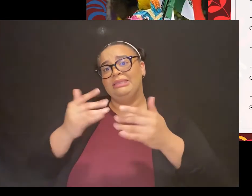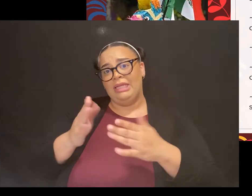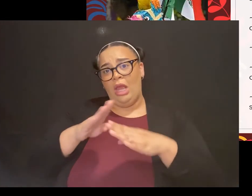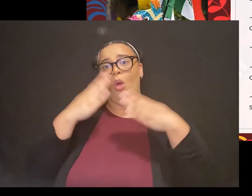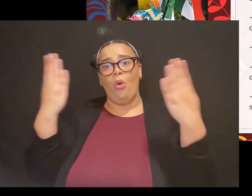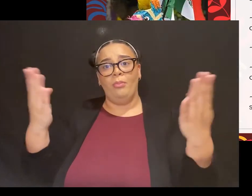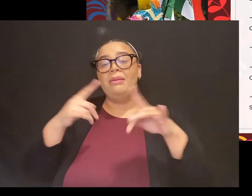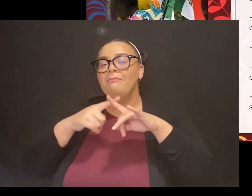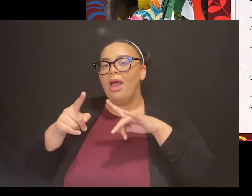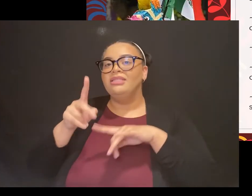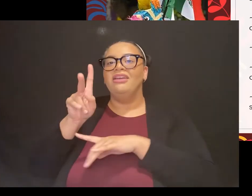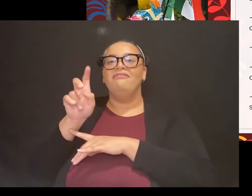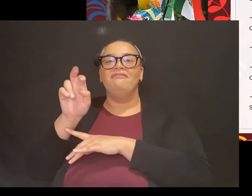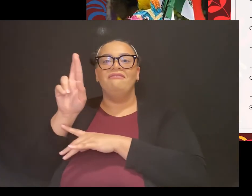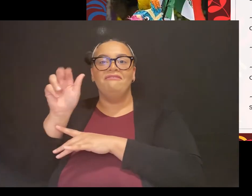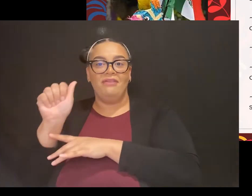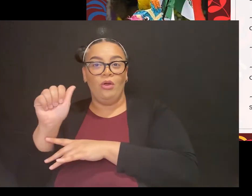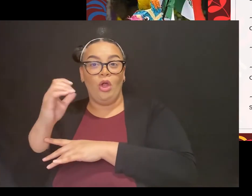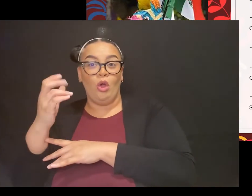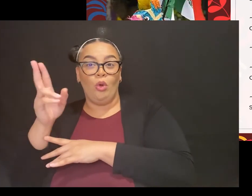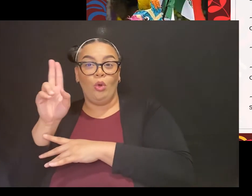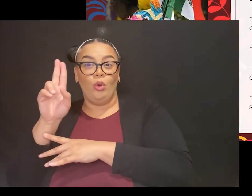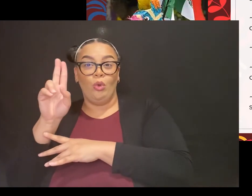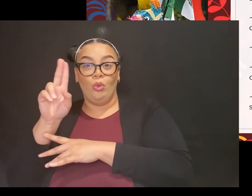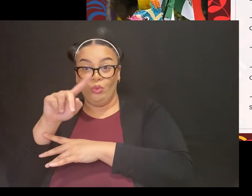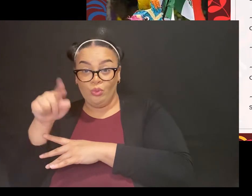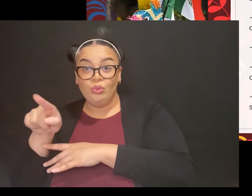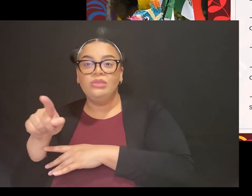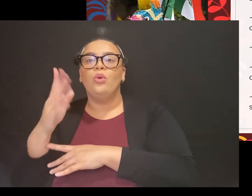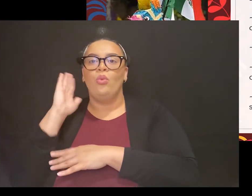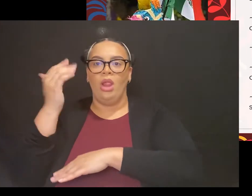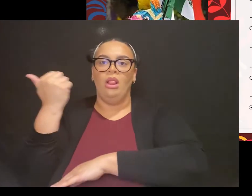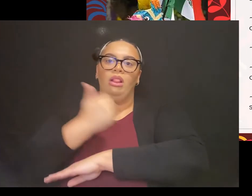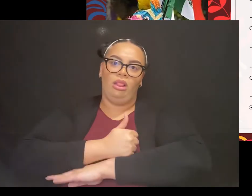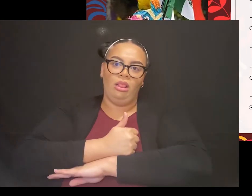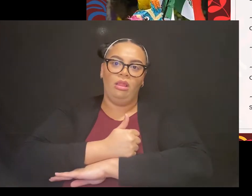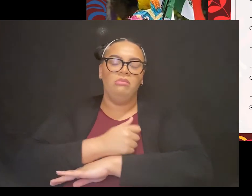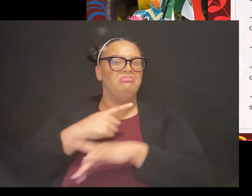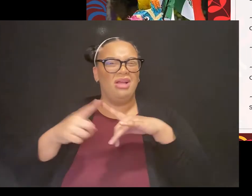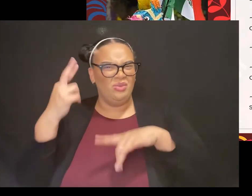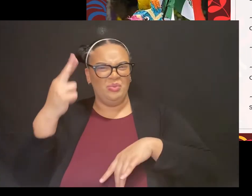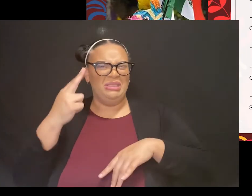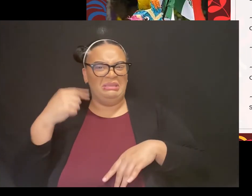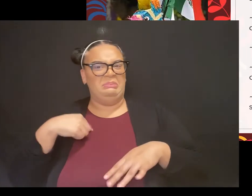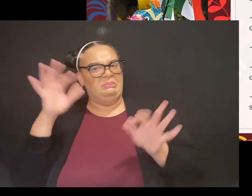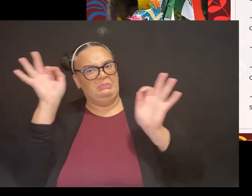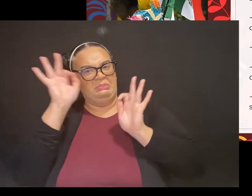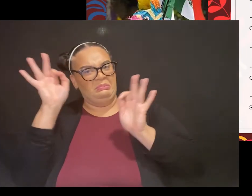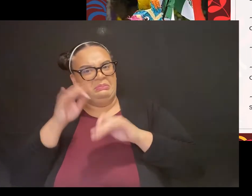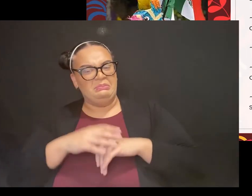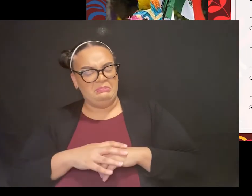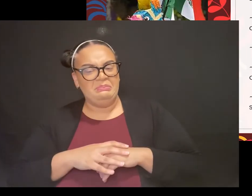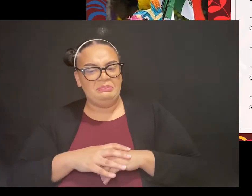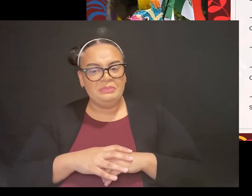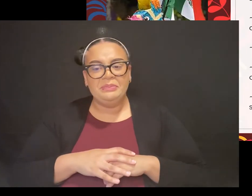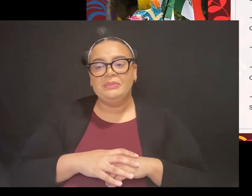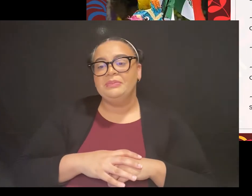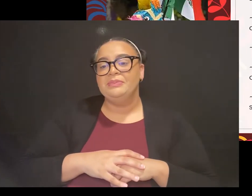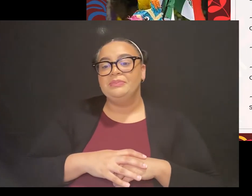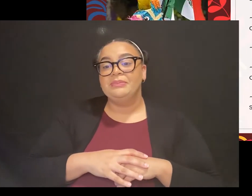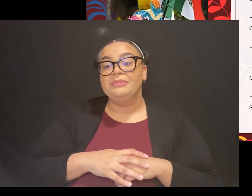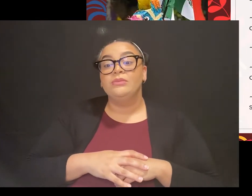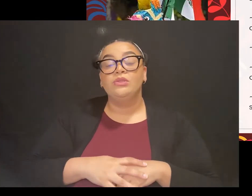for that. So that's all very interesting. So you may have thought that Cinco de Mayo is the Mexican